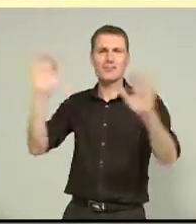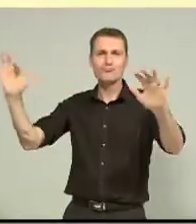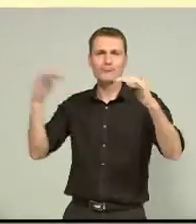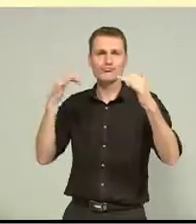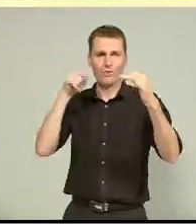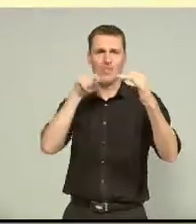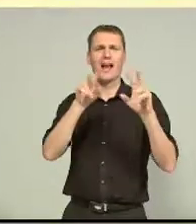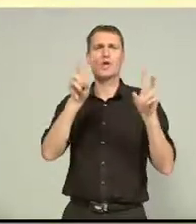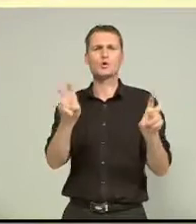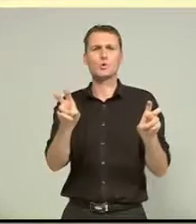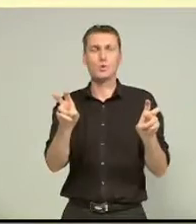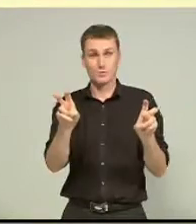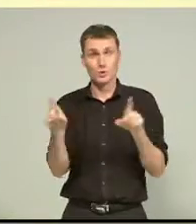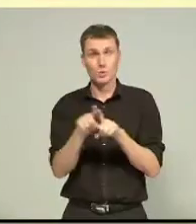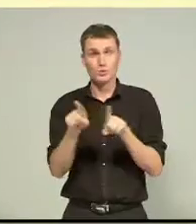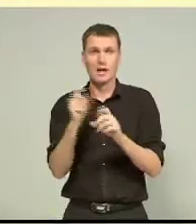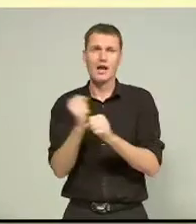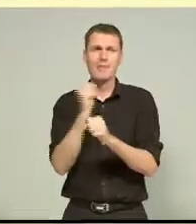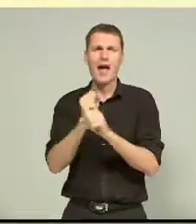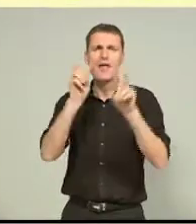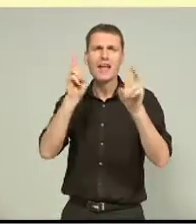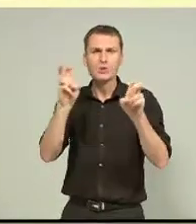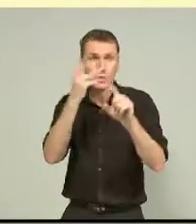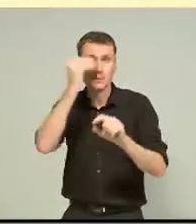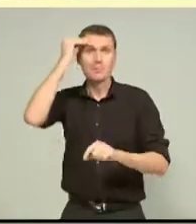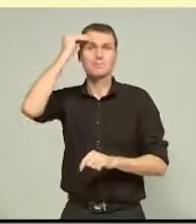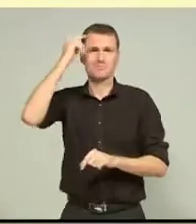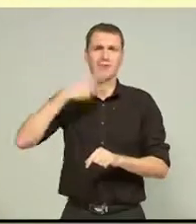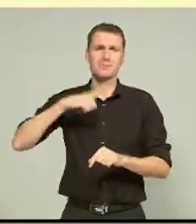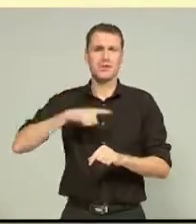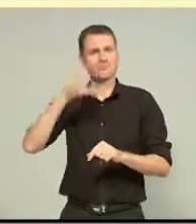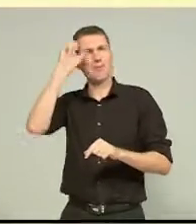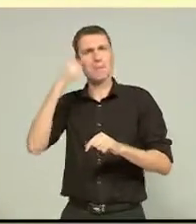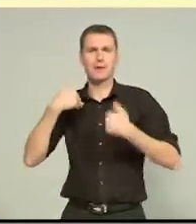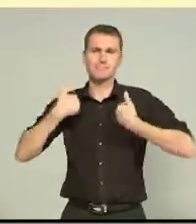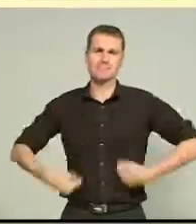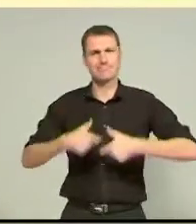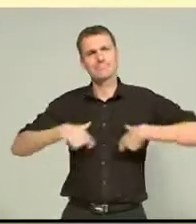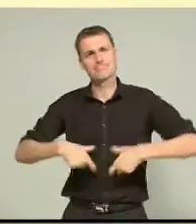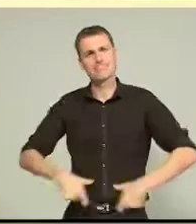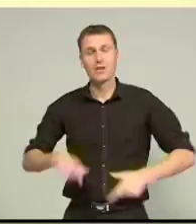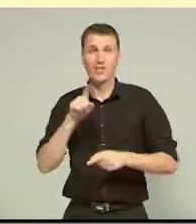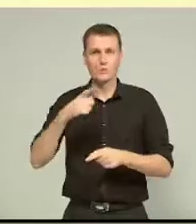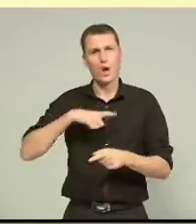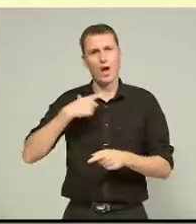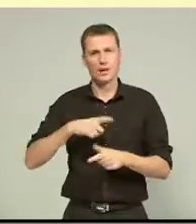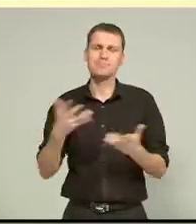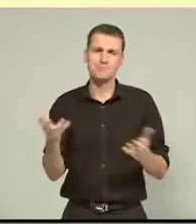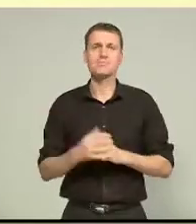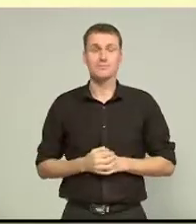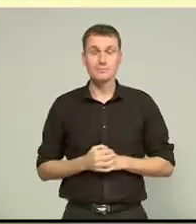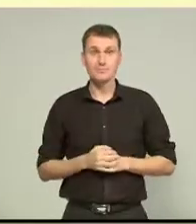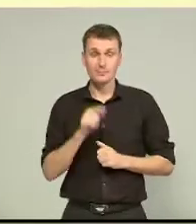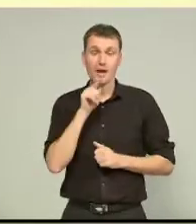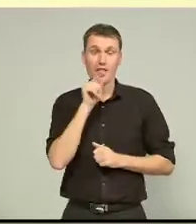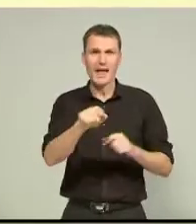it made the issue stand out in people's minds and that was the thinking behind the bikini. The site will become home